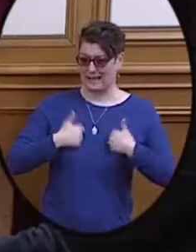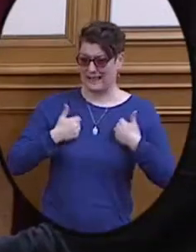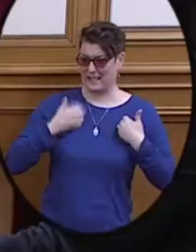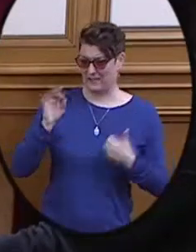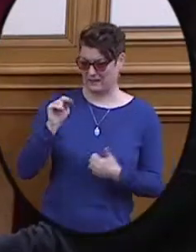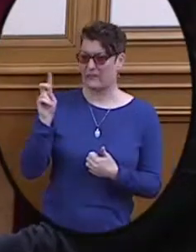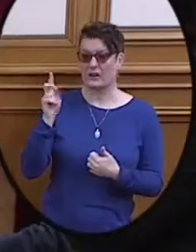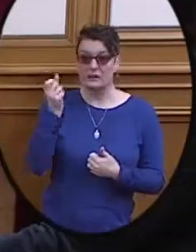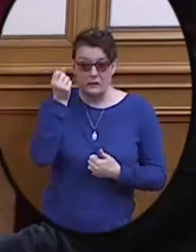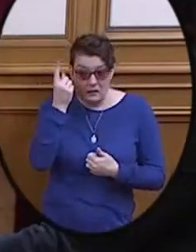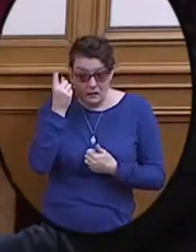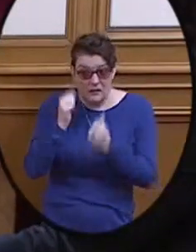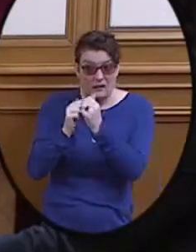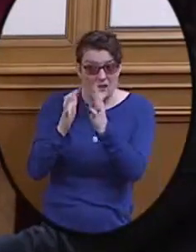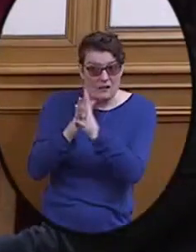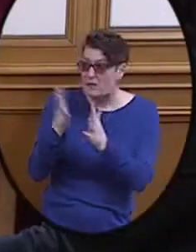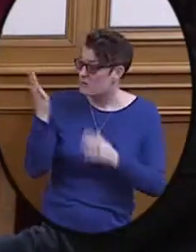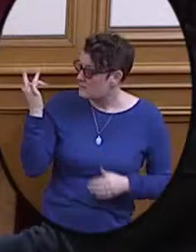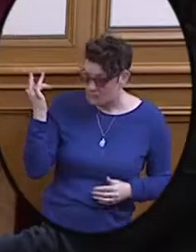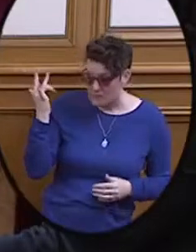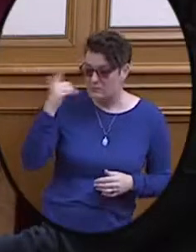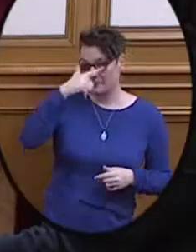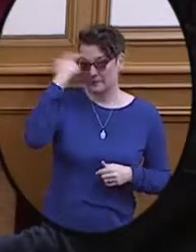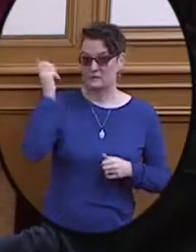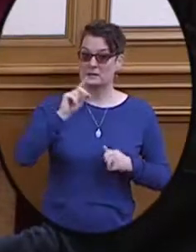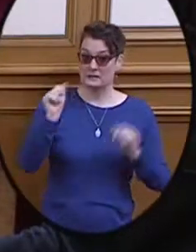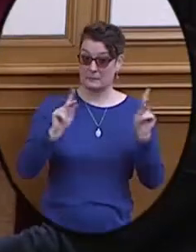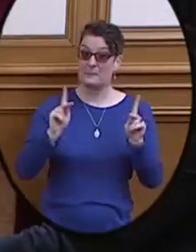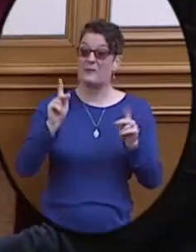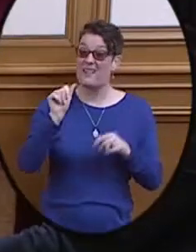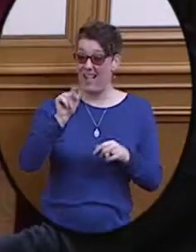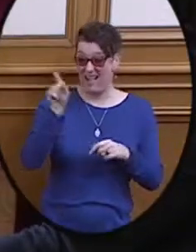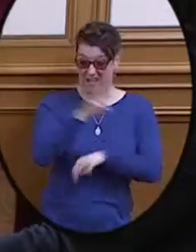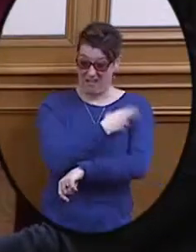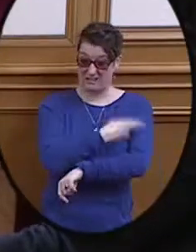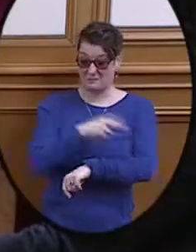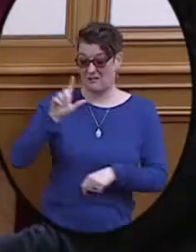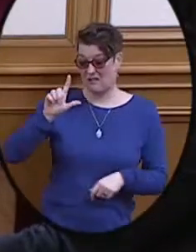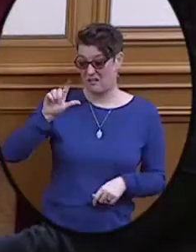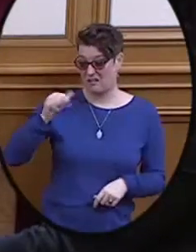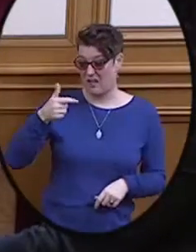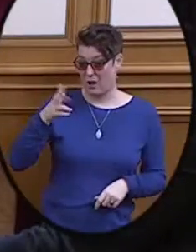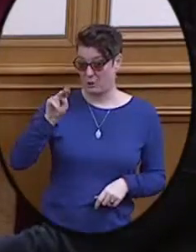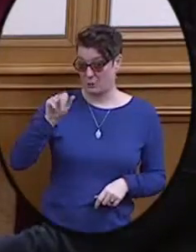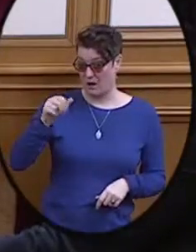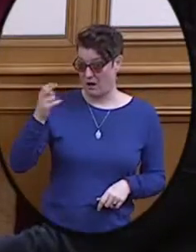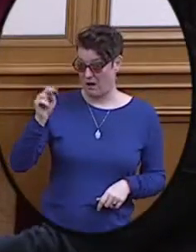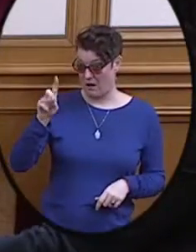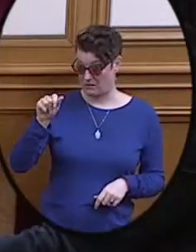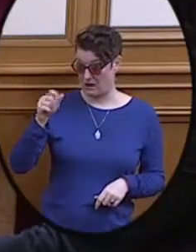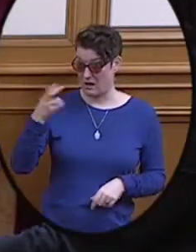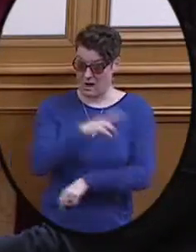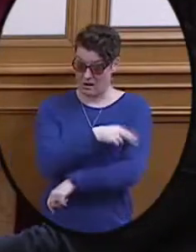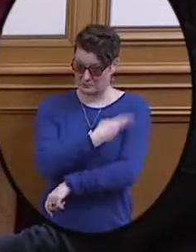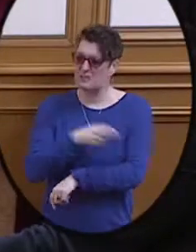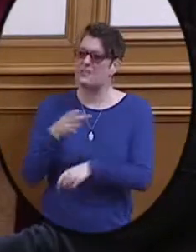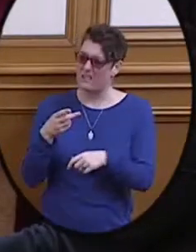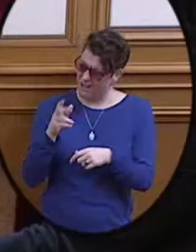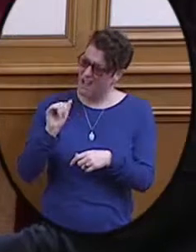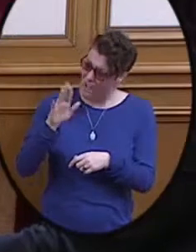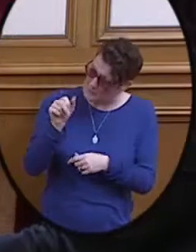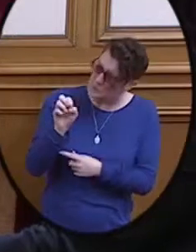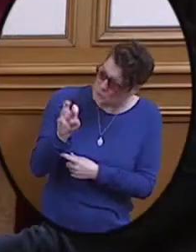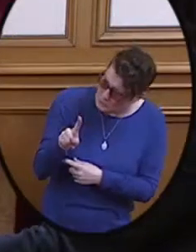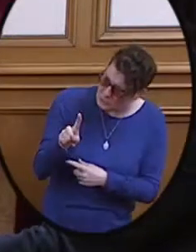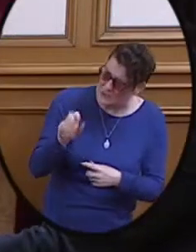was started, by the way, because disabled people in Laguna Honda were being abused sexually and physically by providers at Laguna